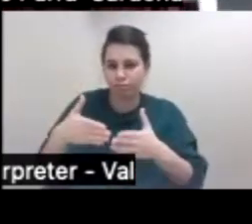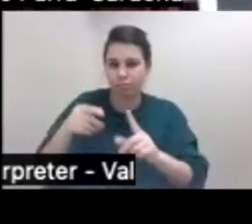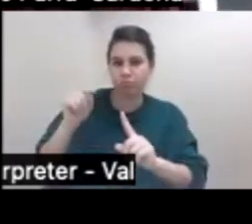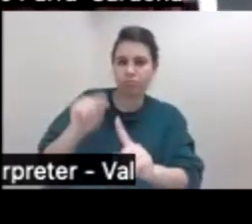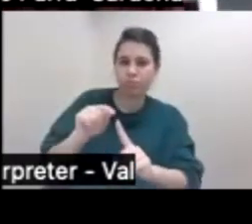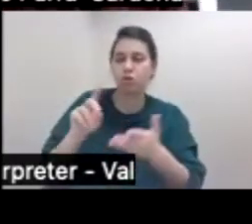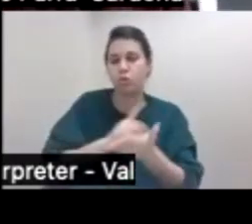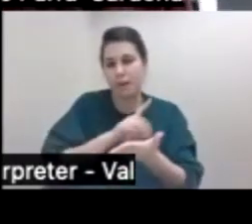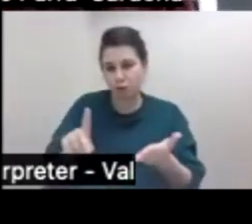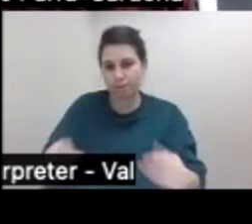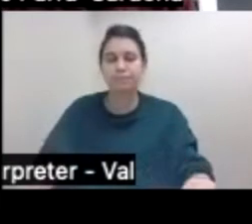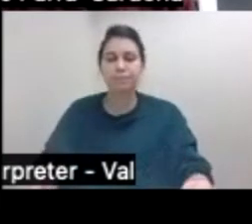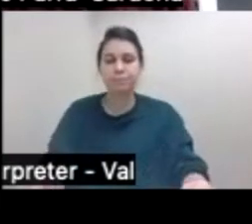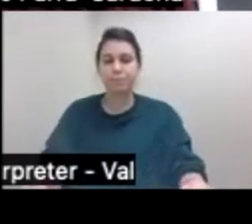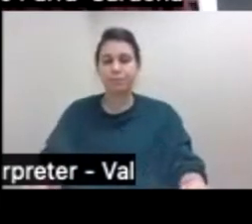of discrimination again.